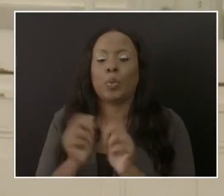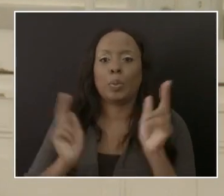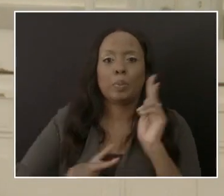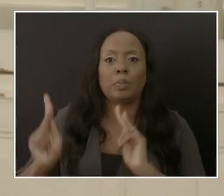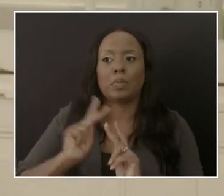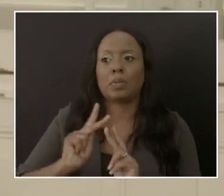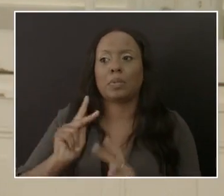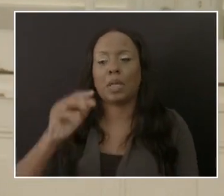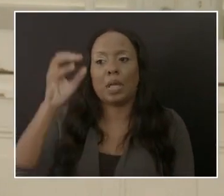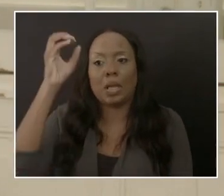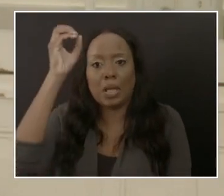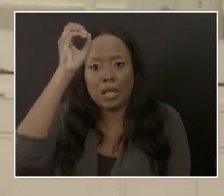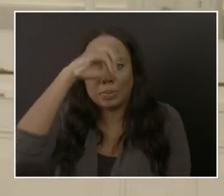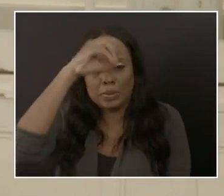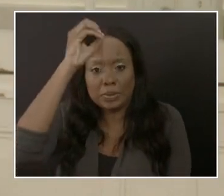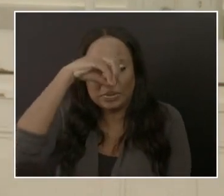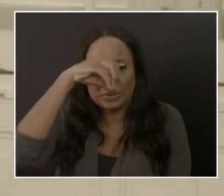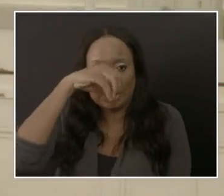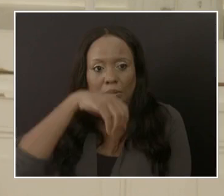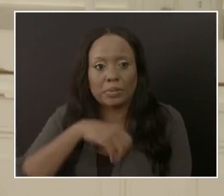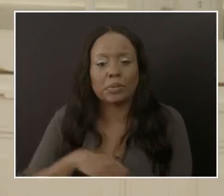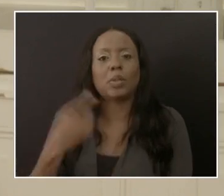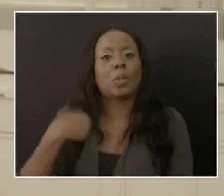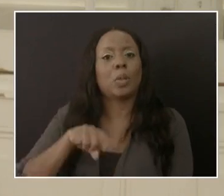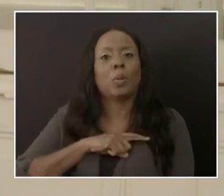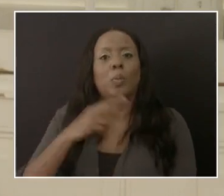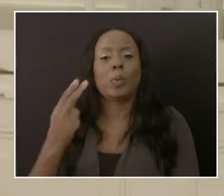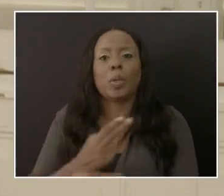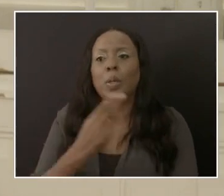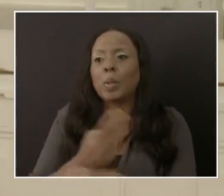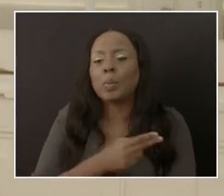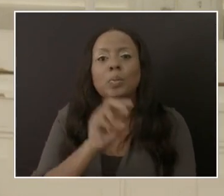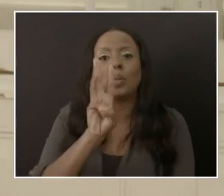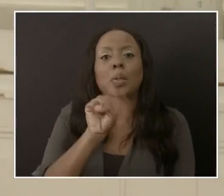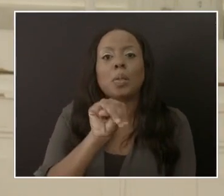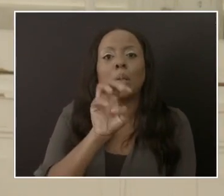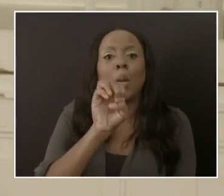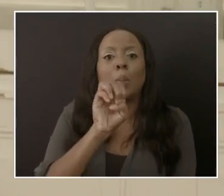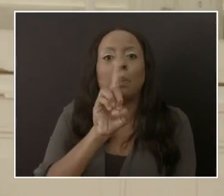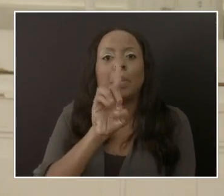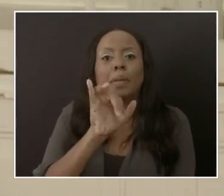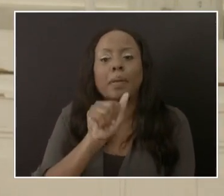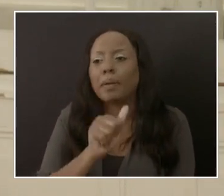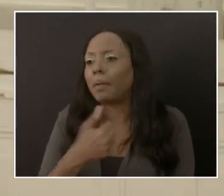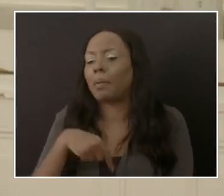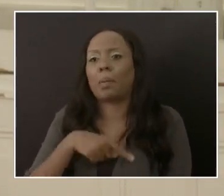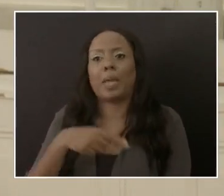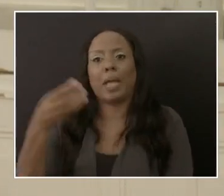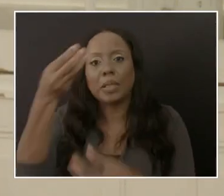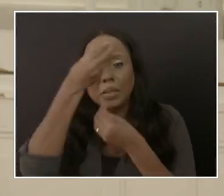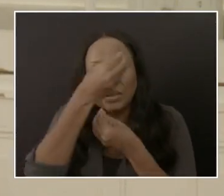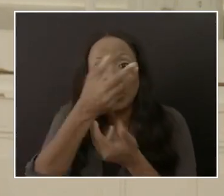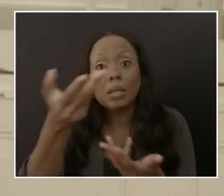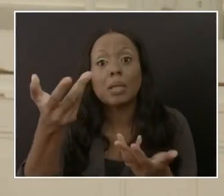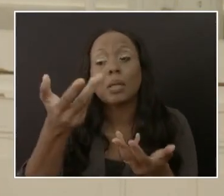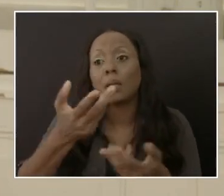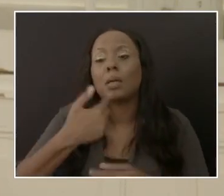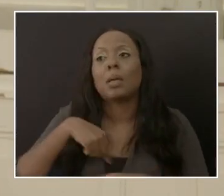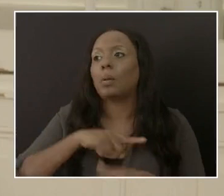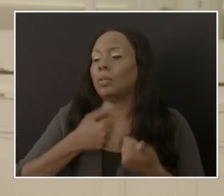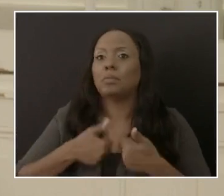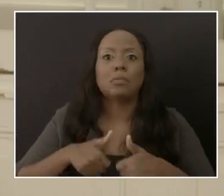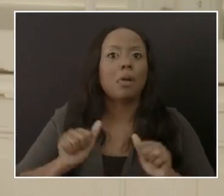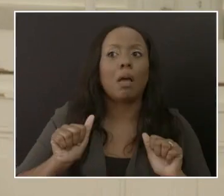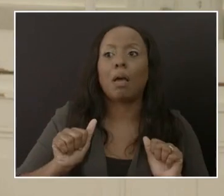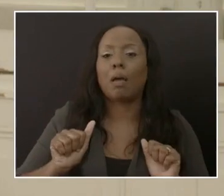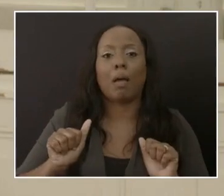use various media, we use various messaging, and we try to come